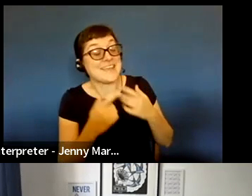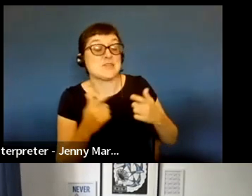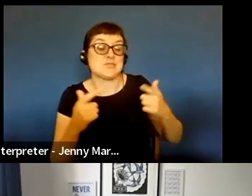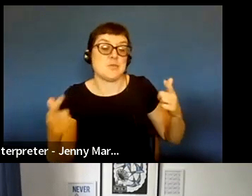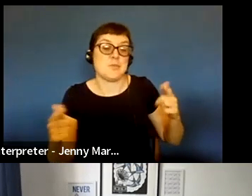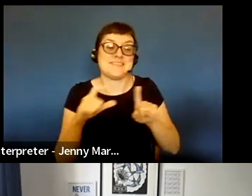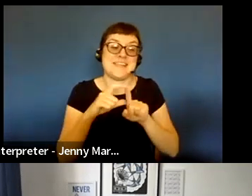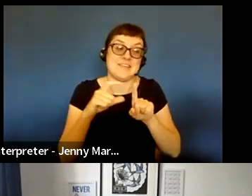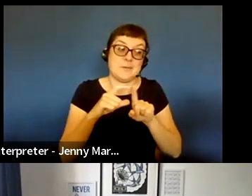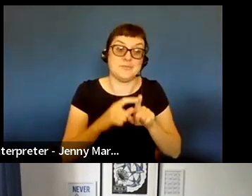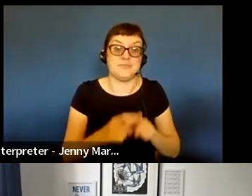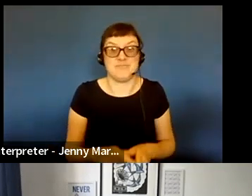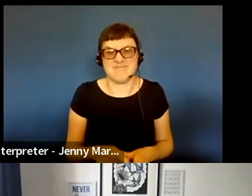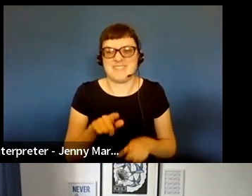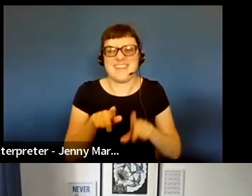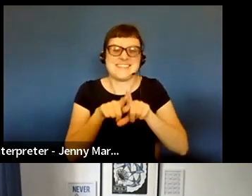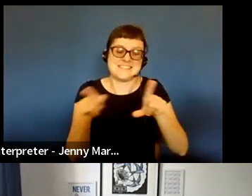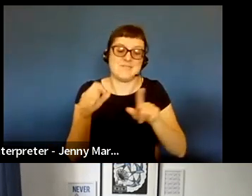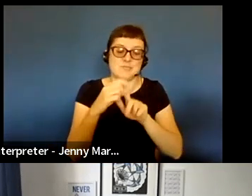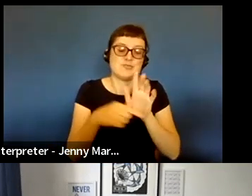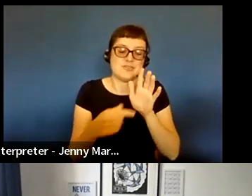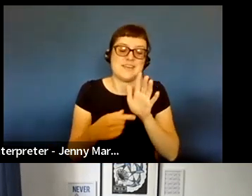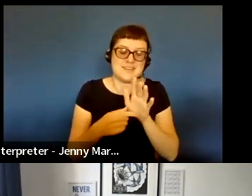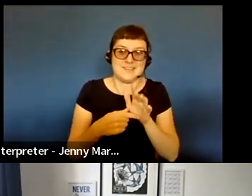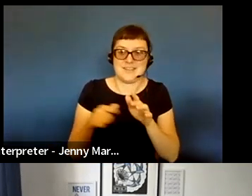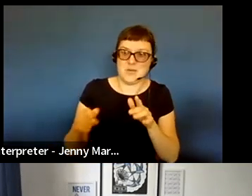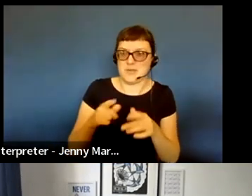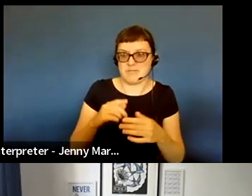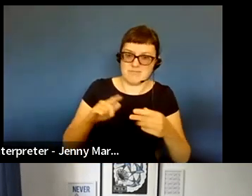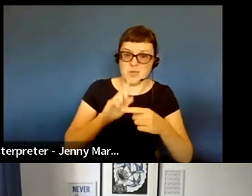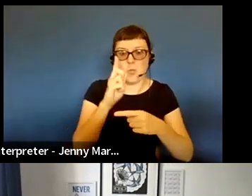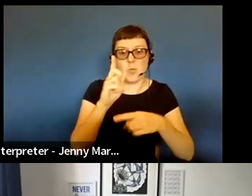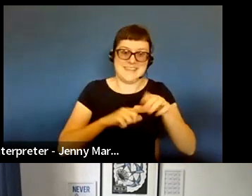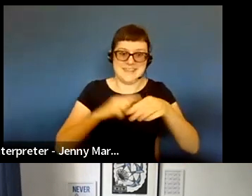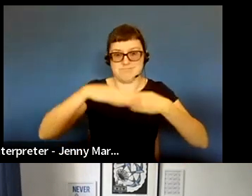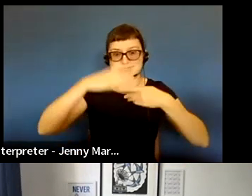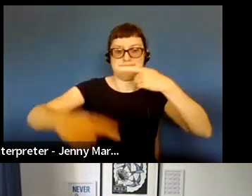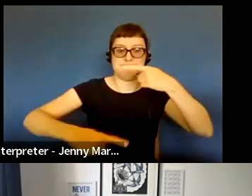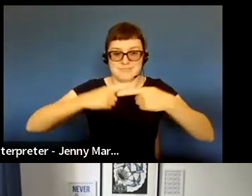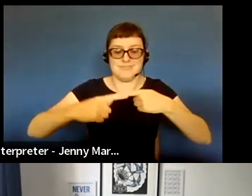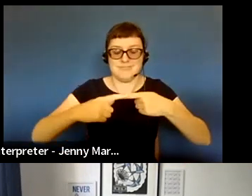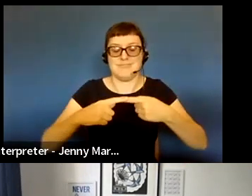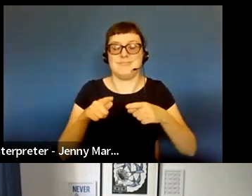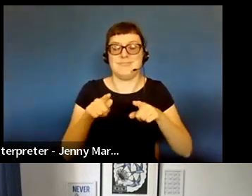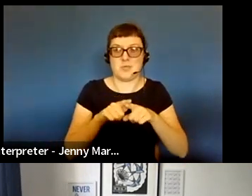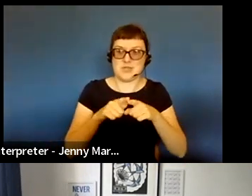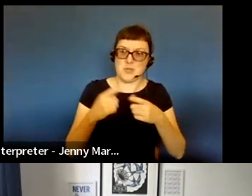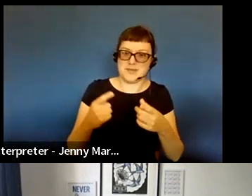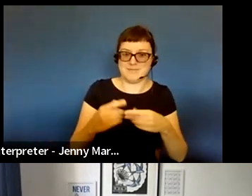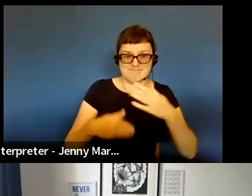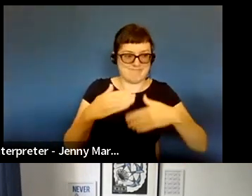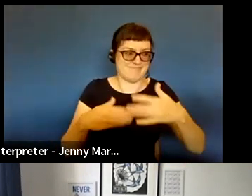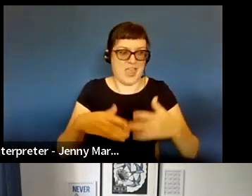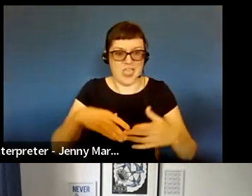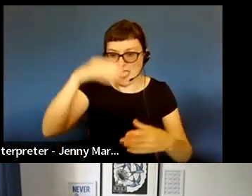David. Yeah, a very different project, again running over a whole year, presumably also learning and improving once you got